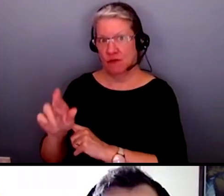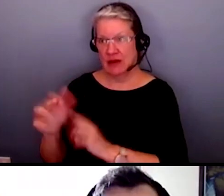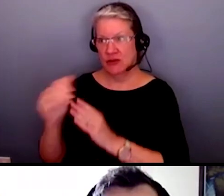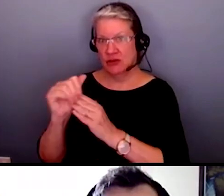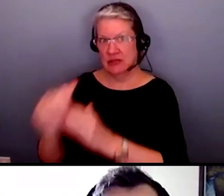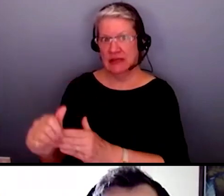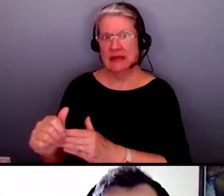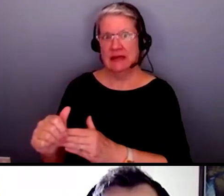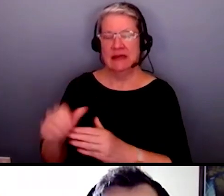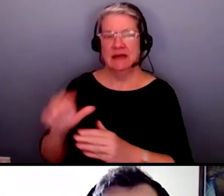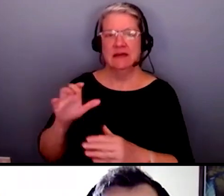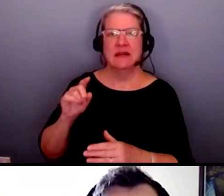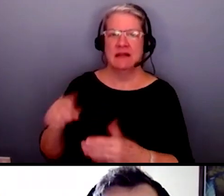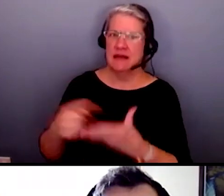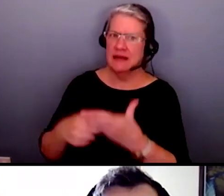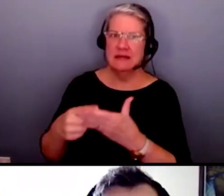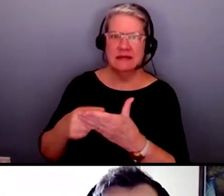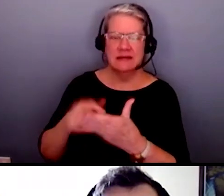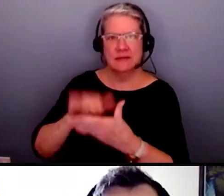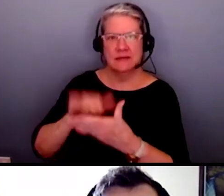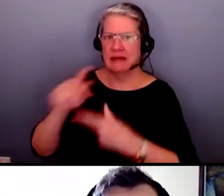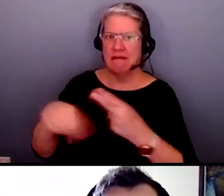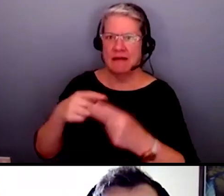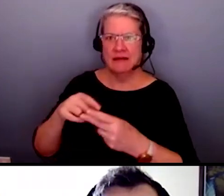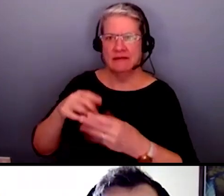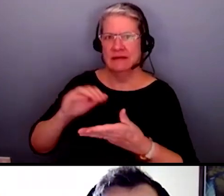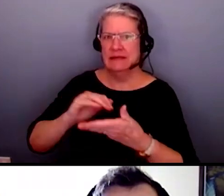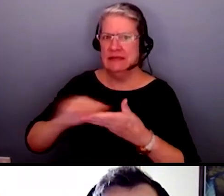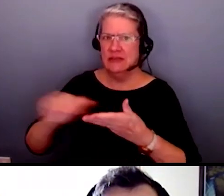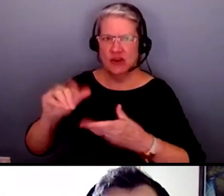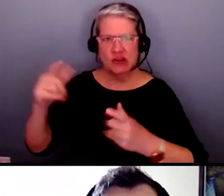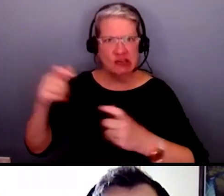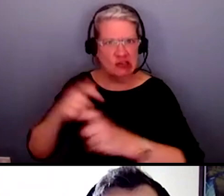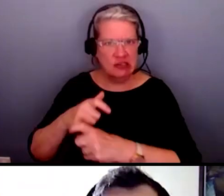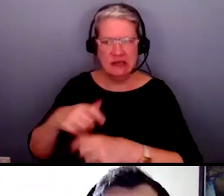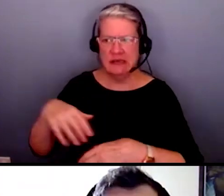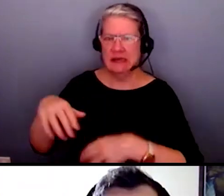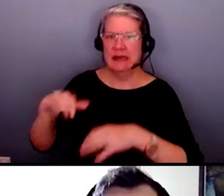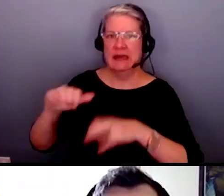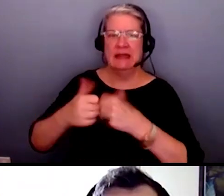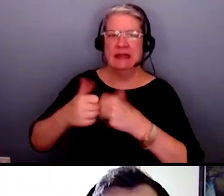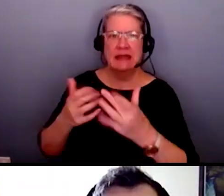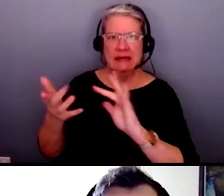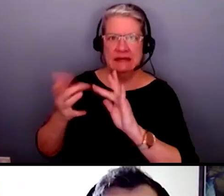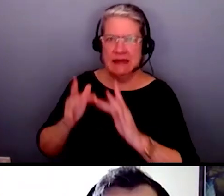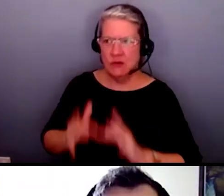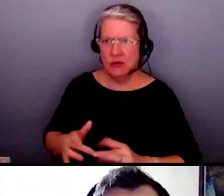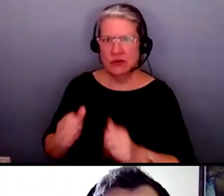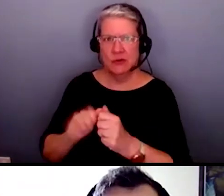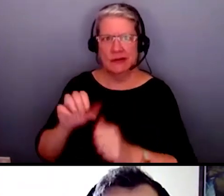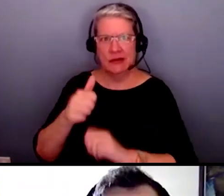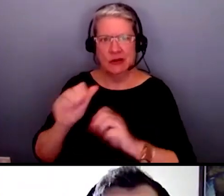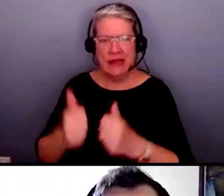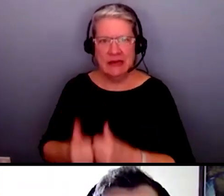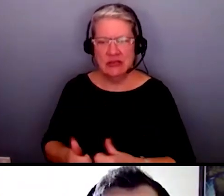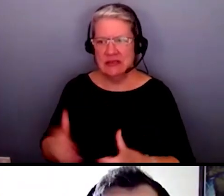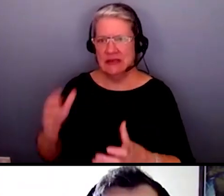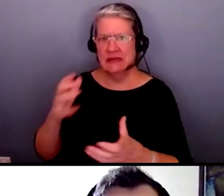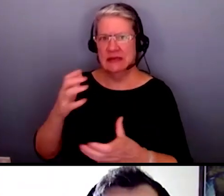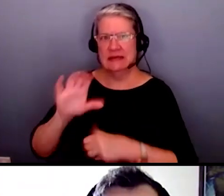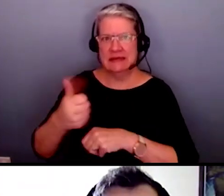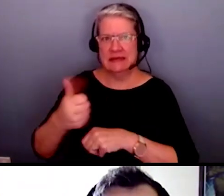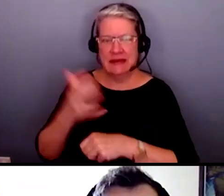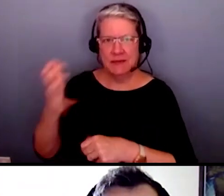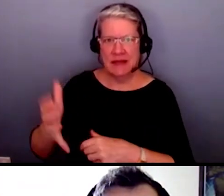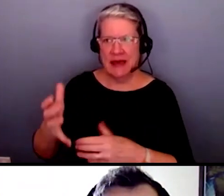haney's where they discuss complex discharges and they um have opportunities to network with other agencies and create that dialogue